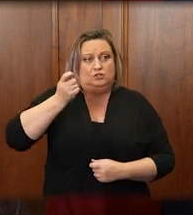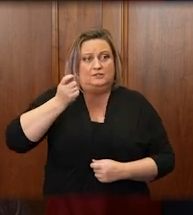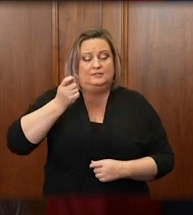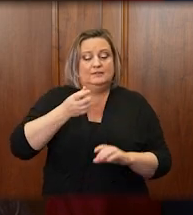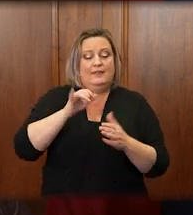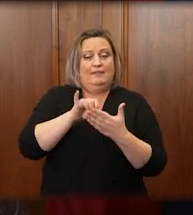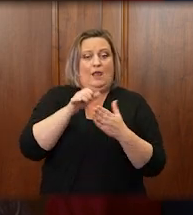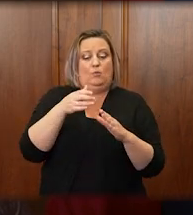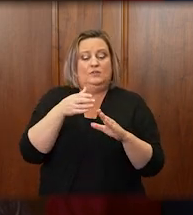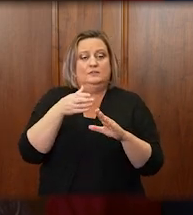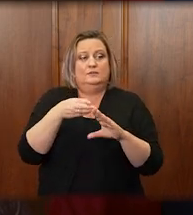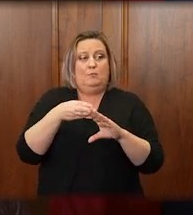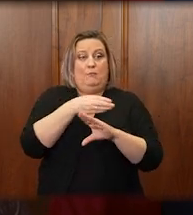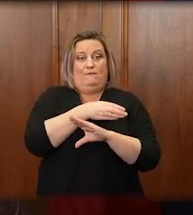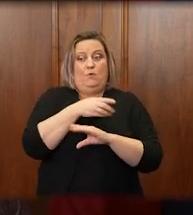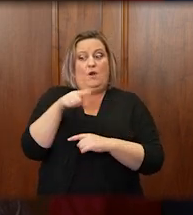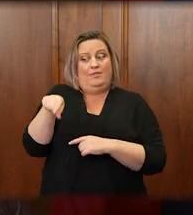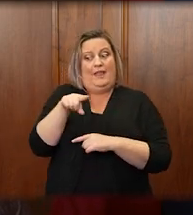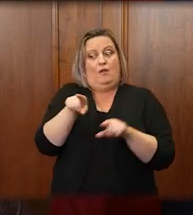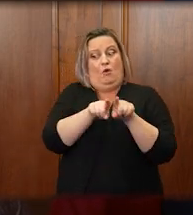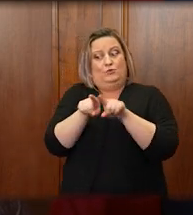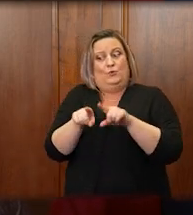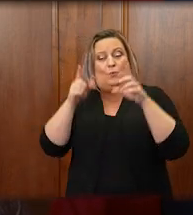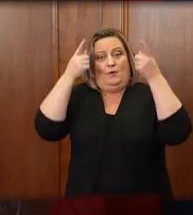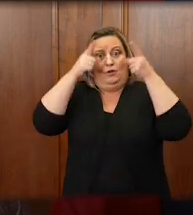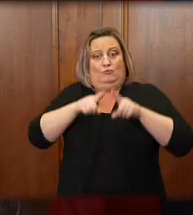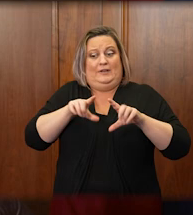before they agreed to take on chancery court duties.